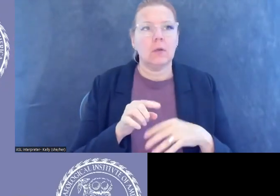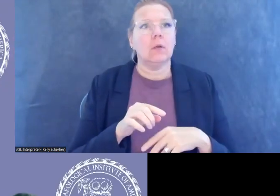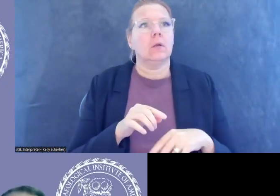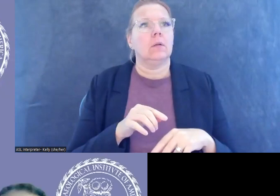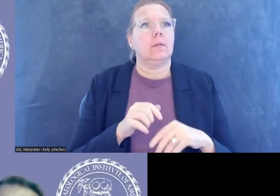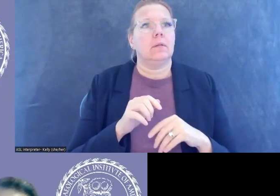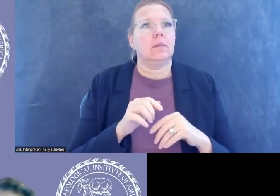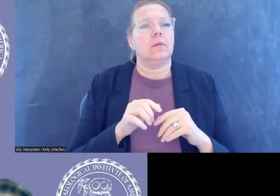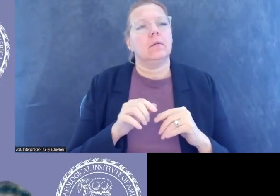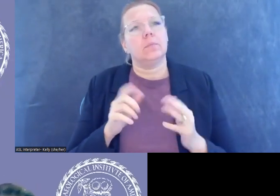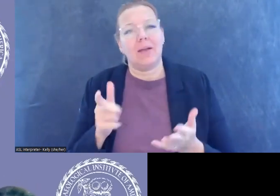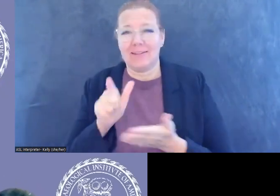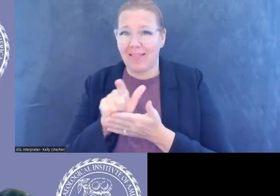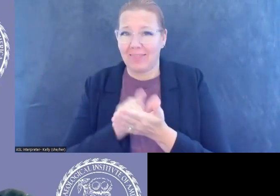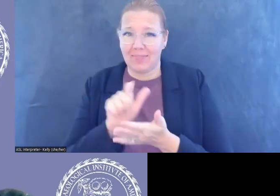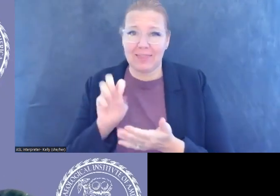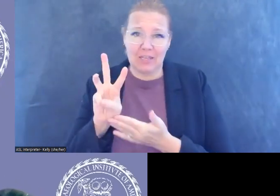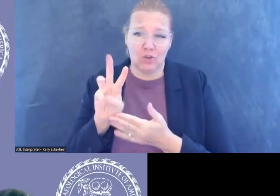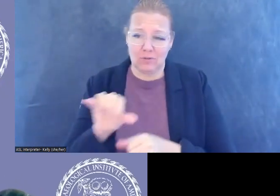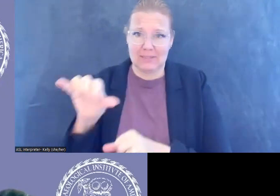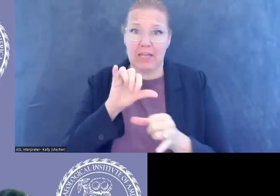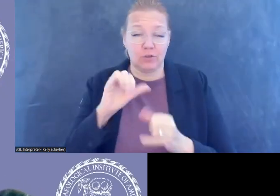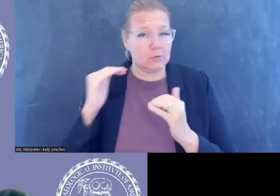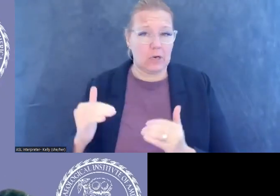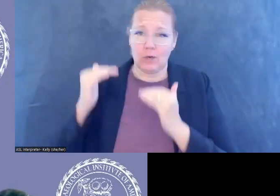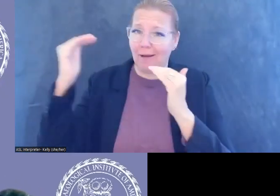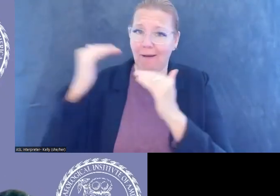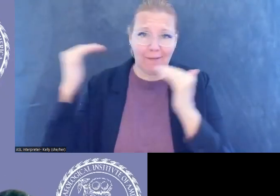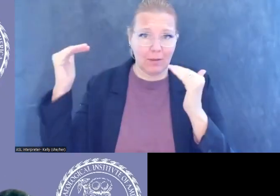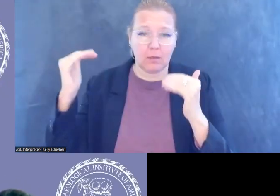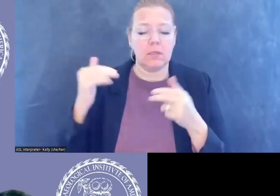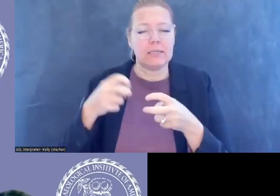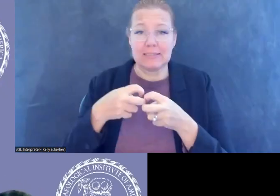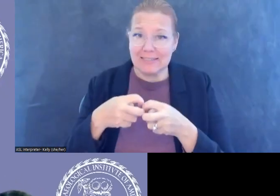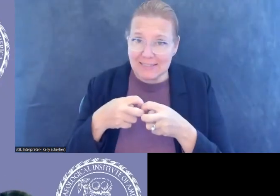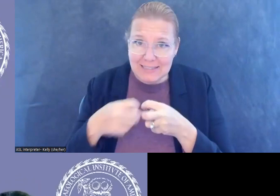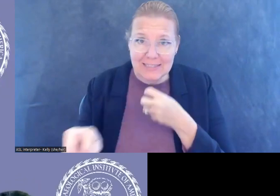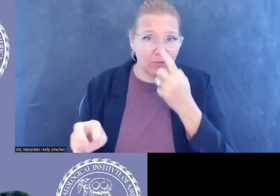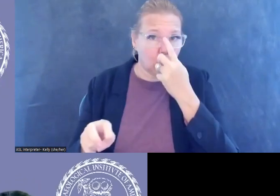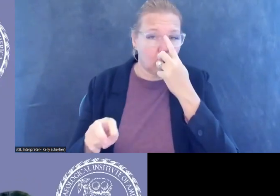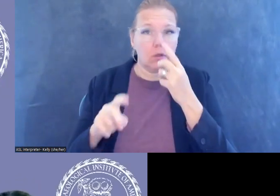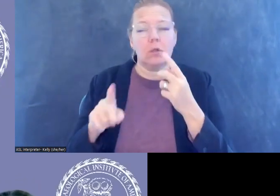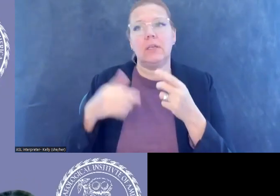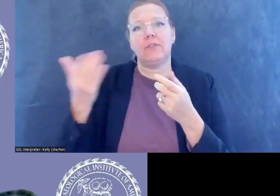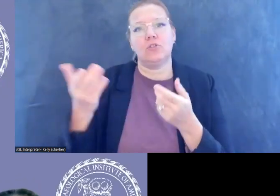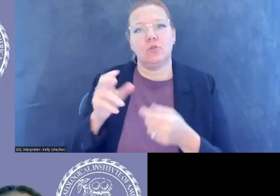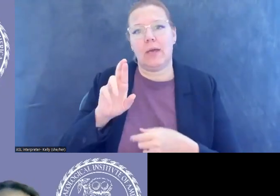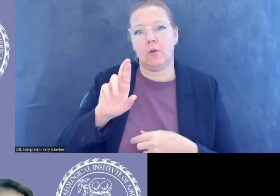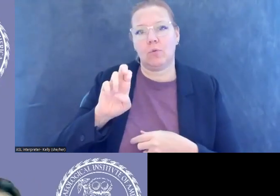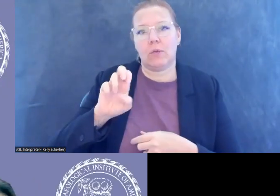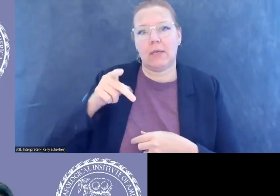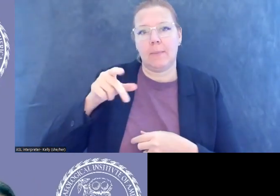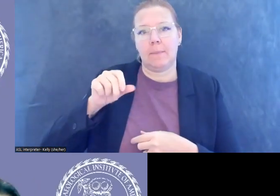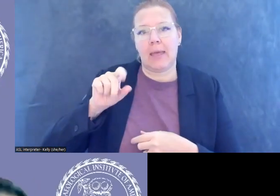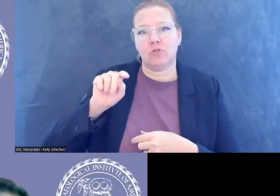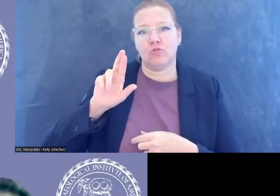legal standards are quite high. It's very, very difficult to bring even a repatriation case, let alone criminal